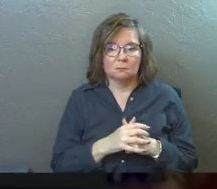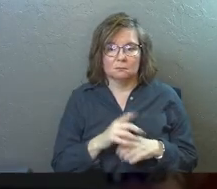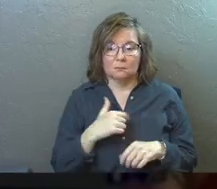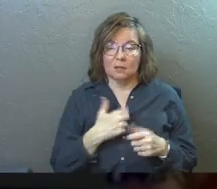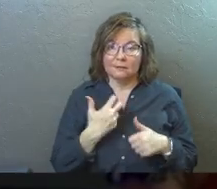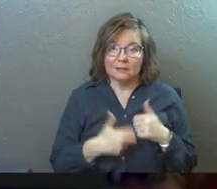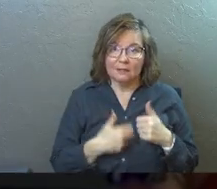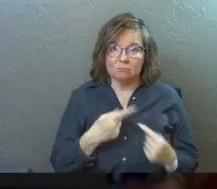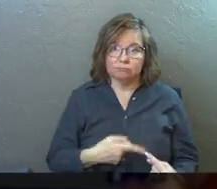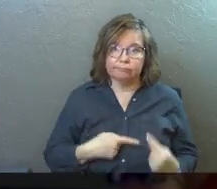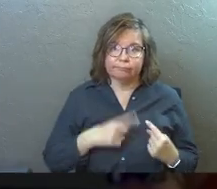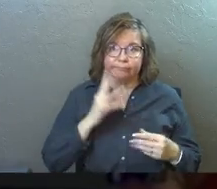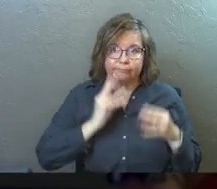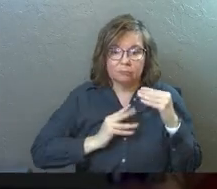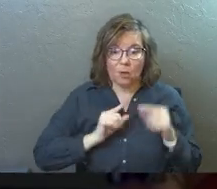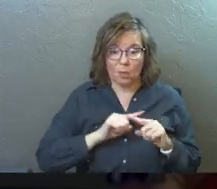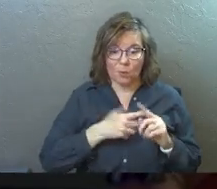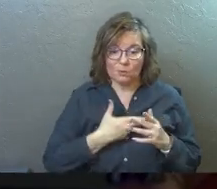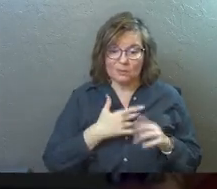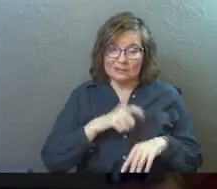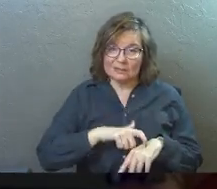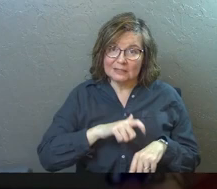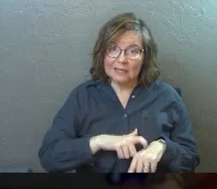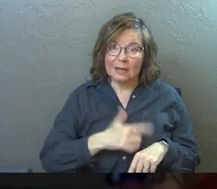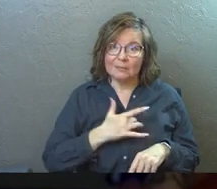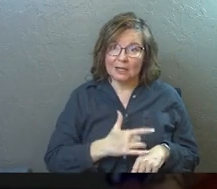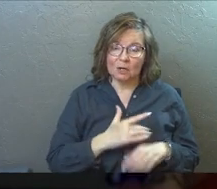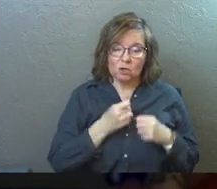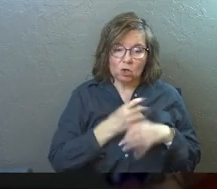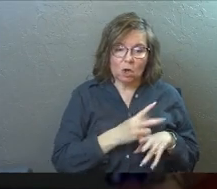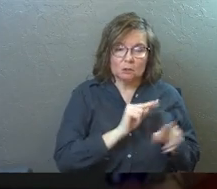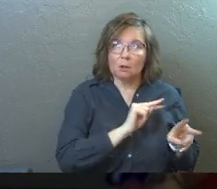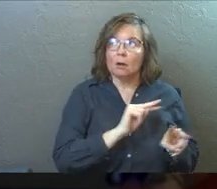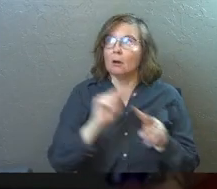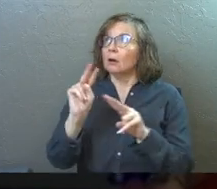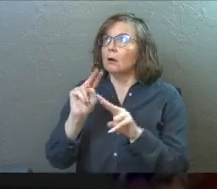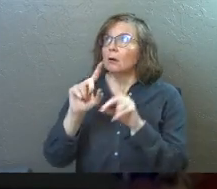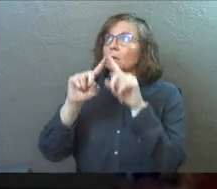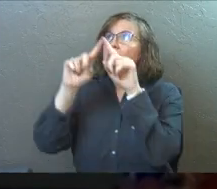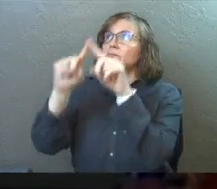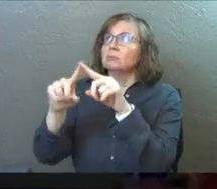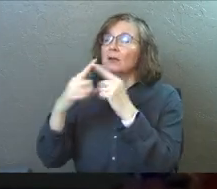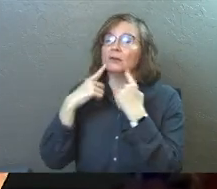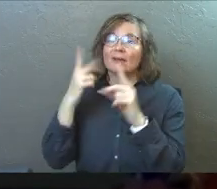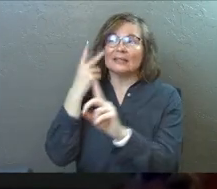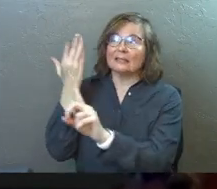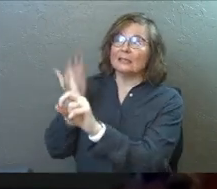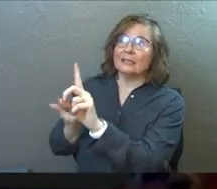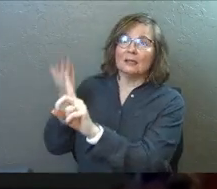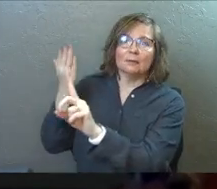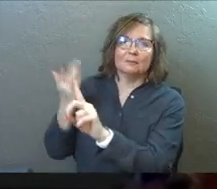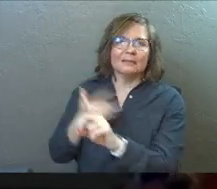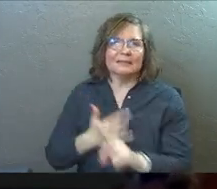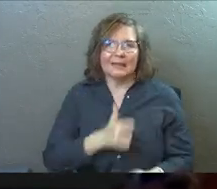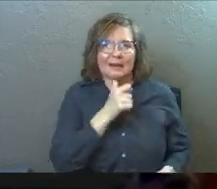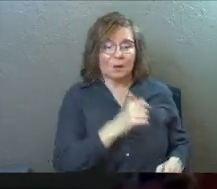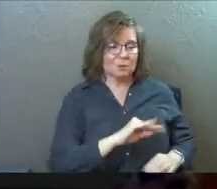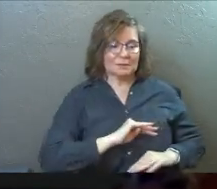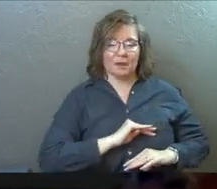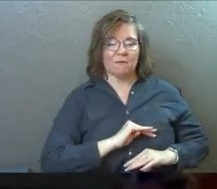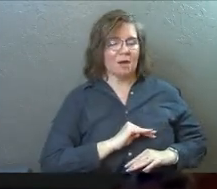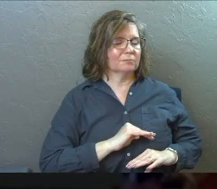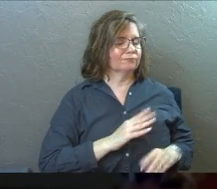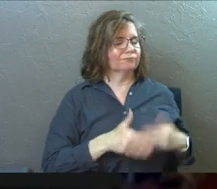you had gone through difficulty. Those were the seasons that caused you to look up and to finally see him. It's usually not when we're